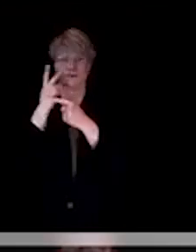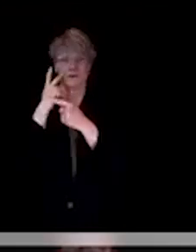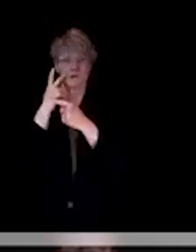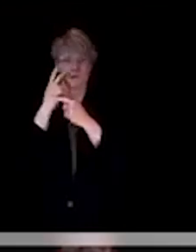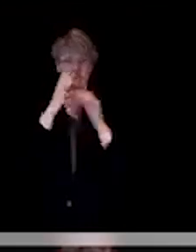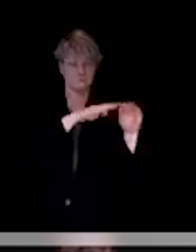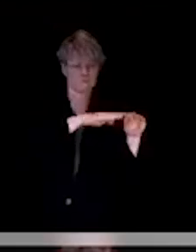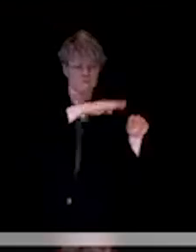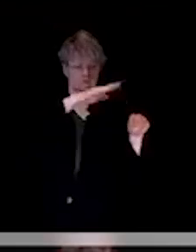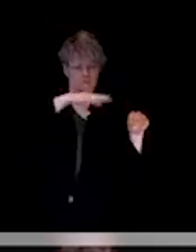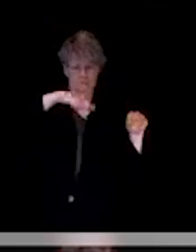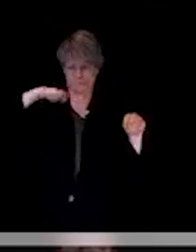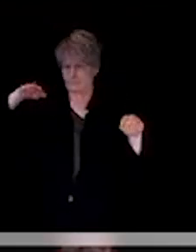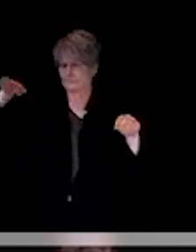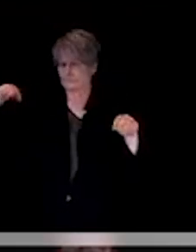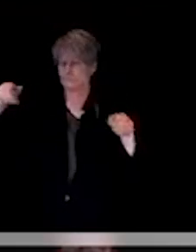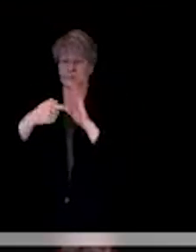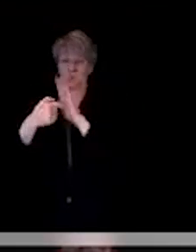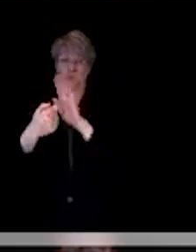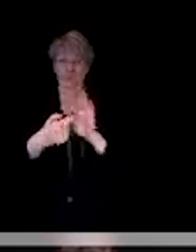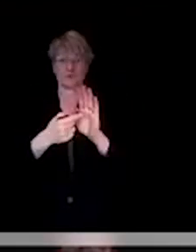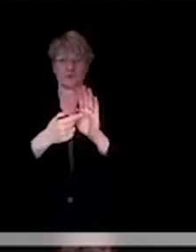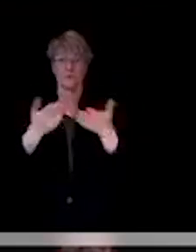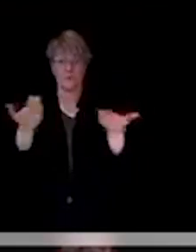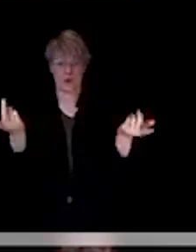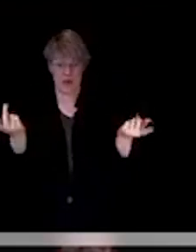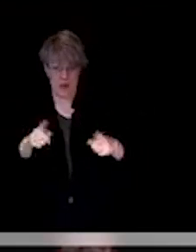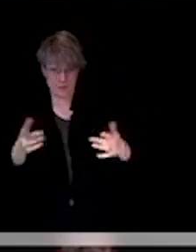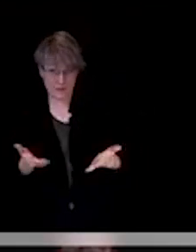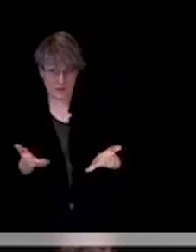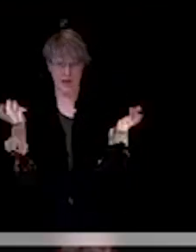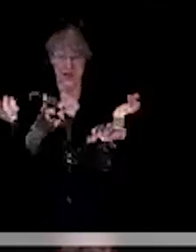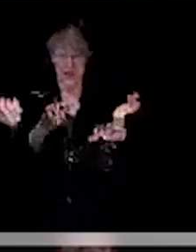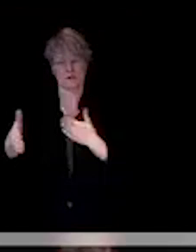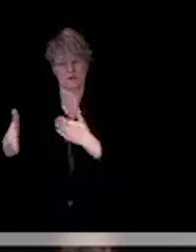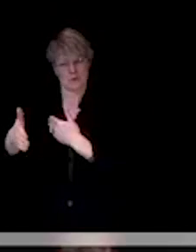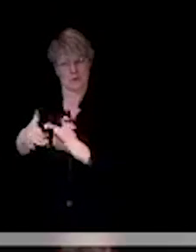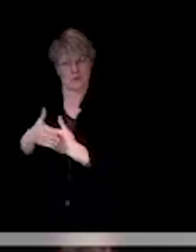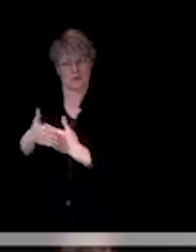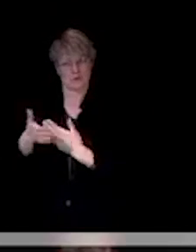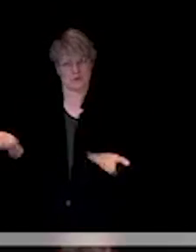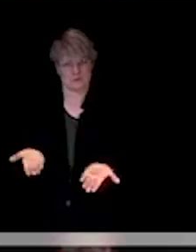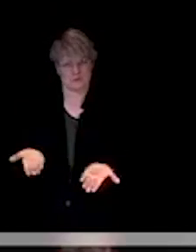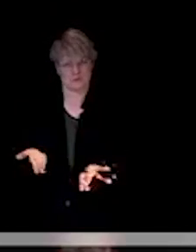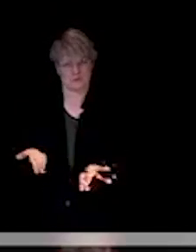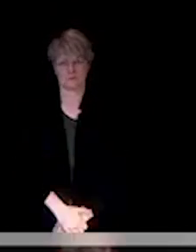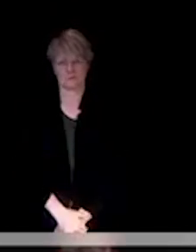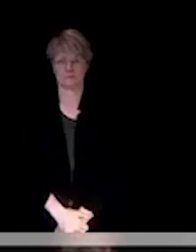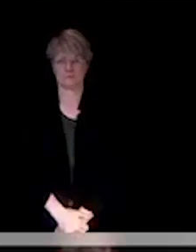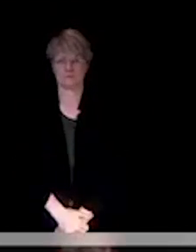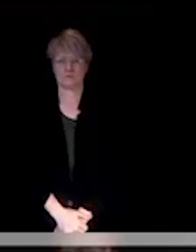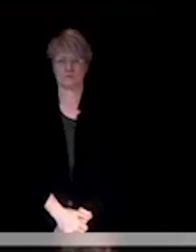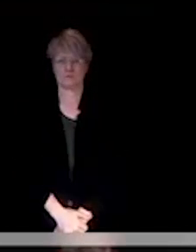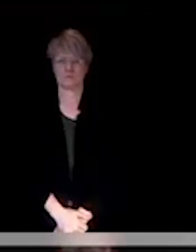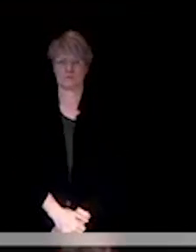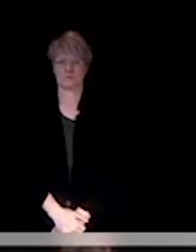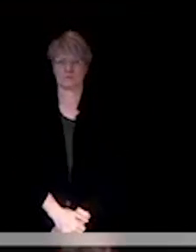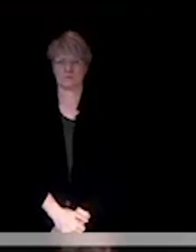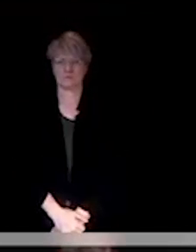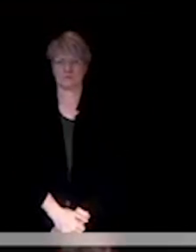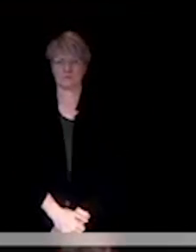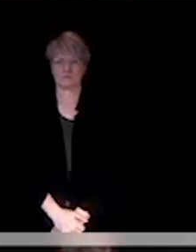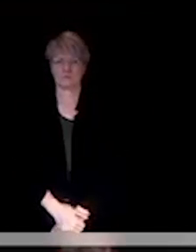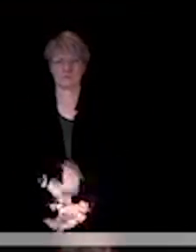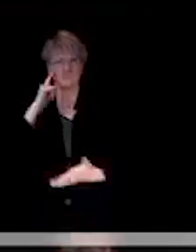but in areas near us. And as you can see, as more sectors have opened up, we do